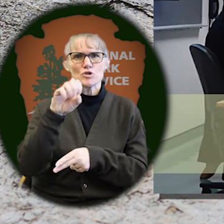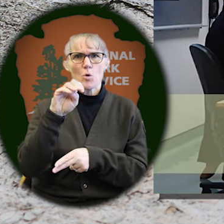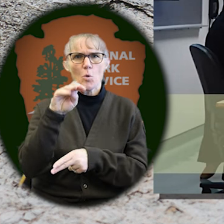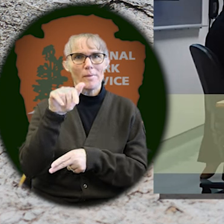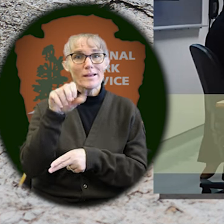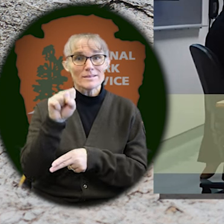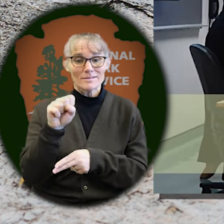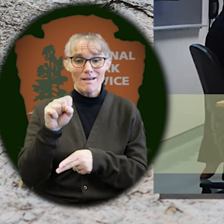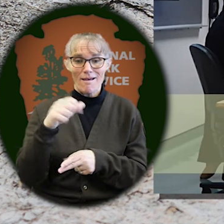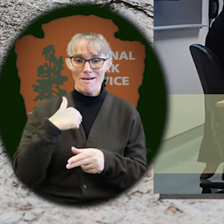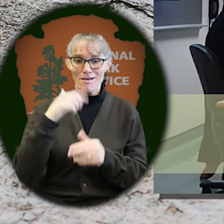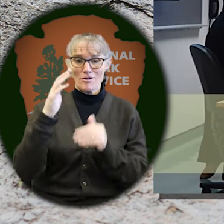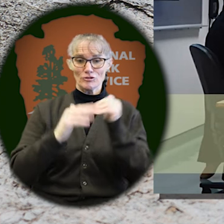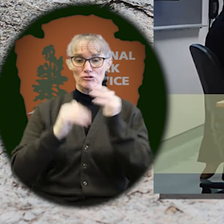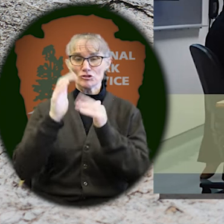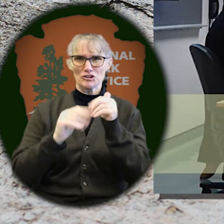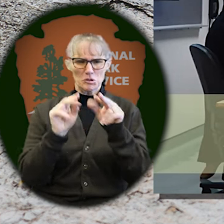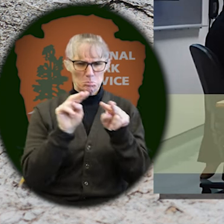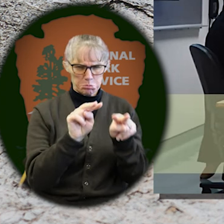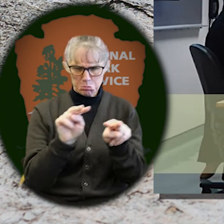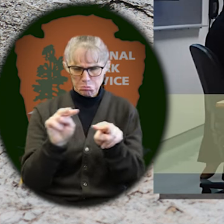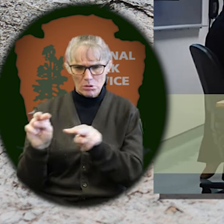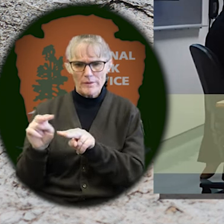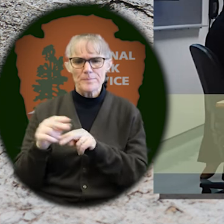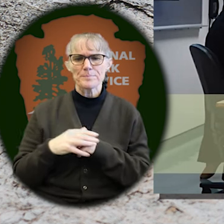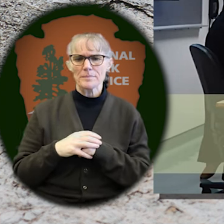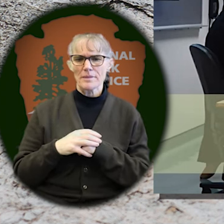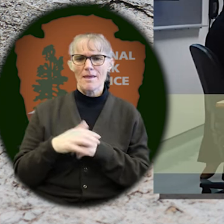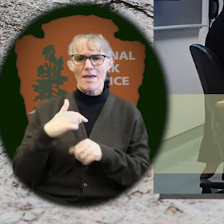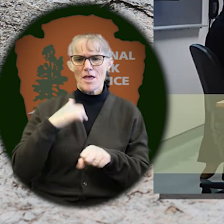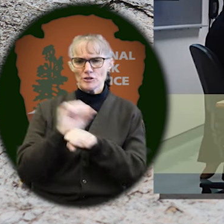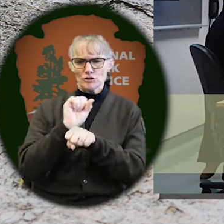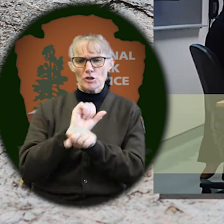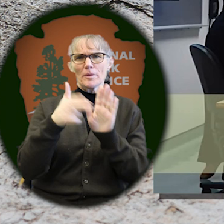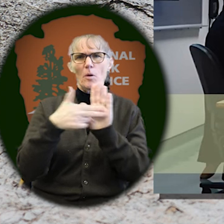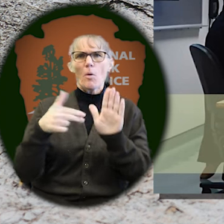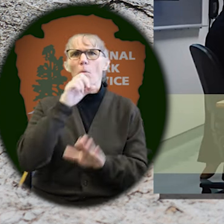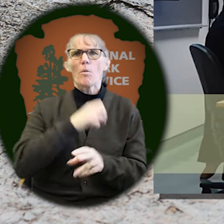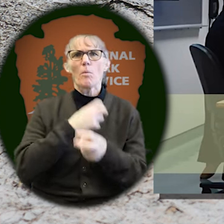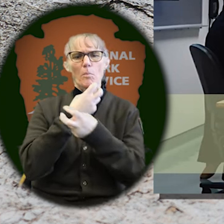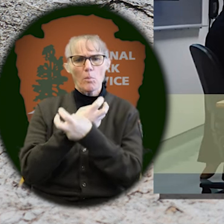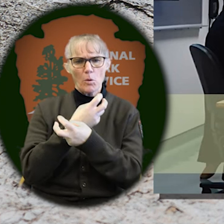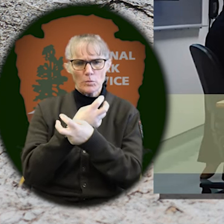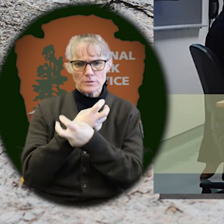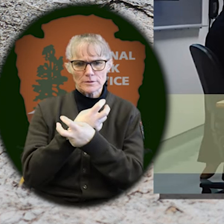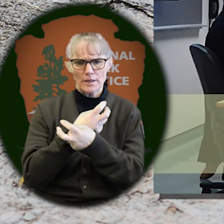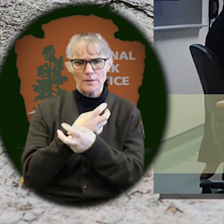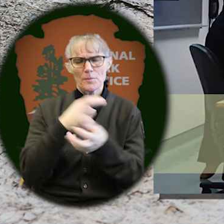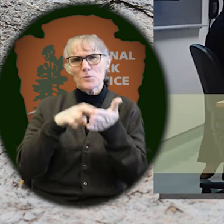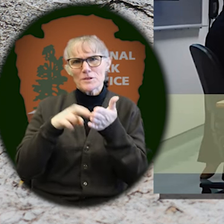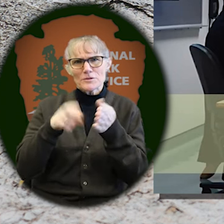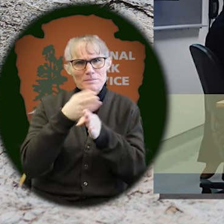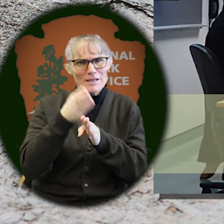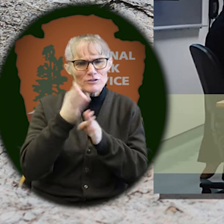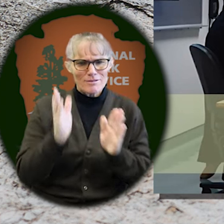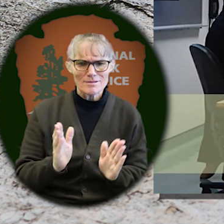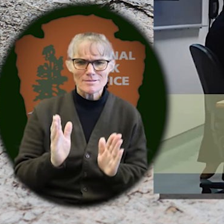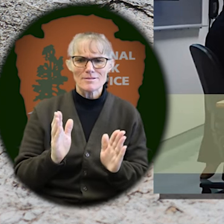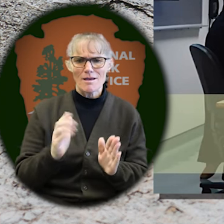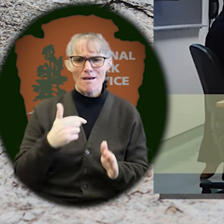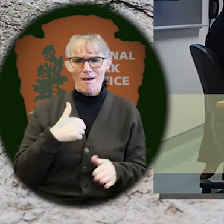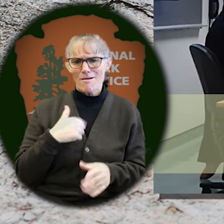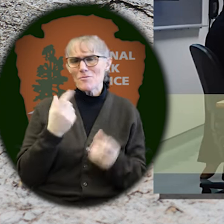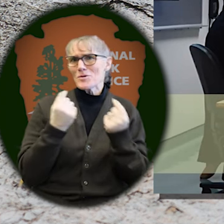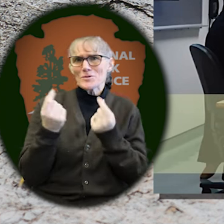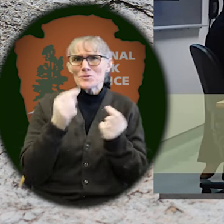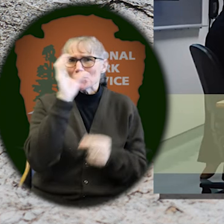monitor construction. So I am a paleontological resources specialist, where I try and